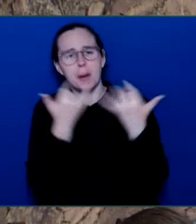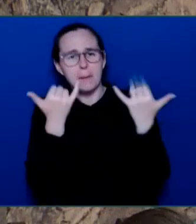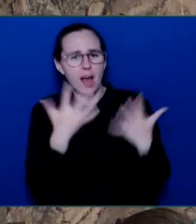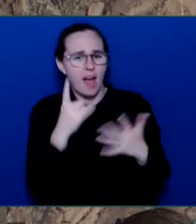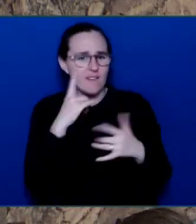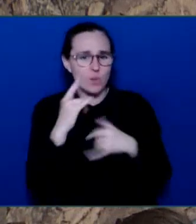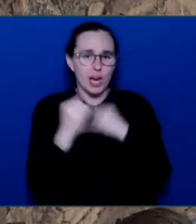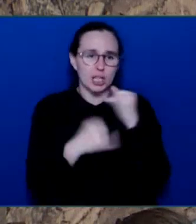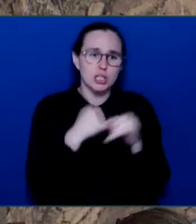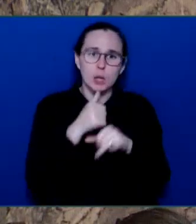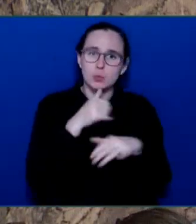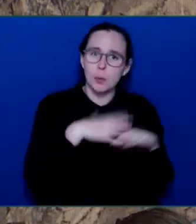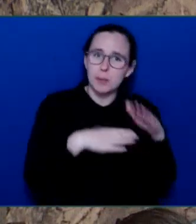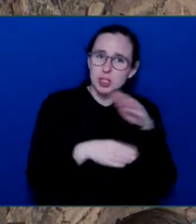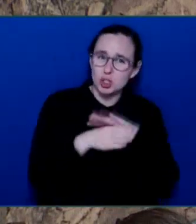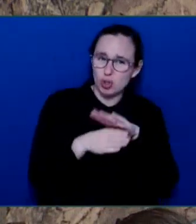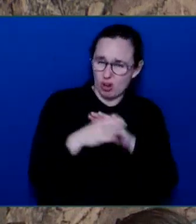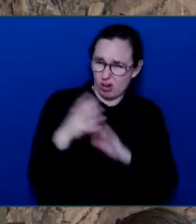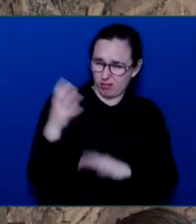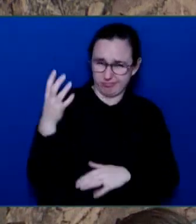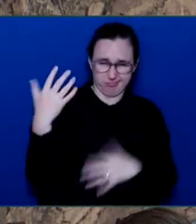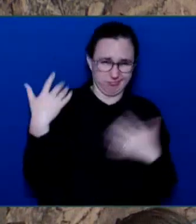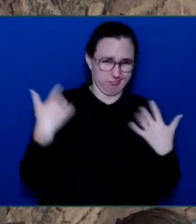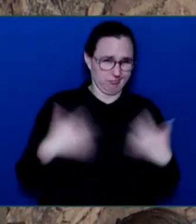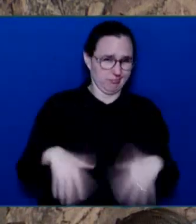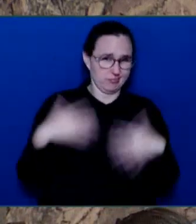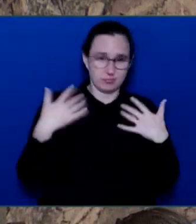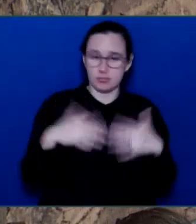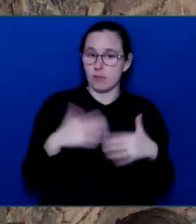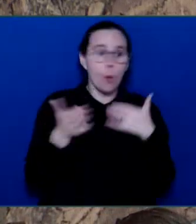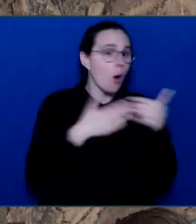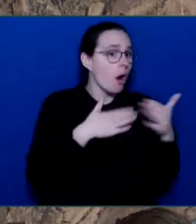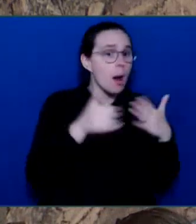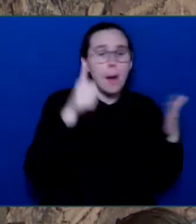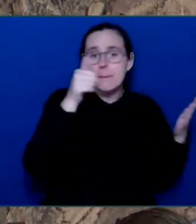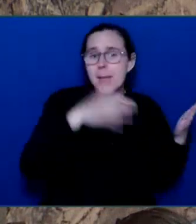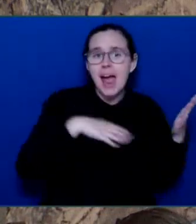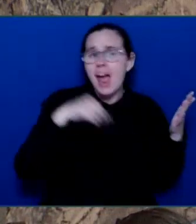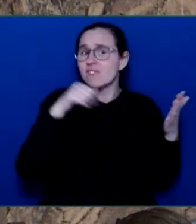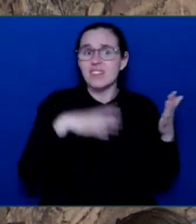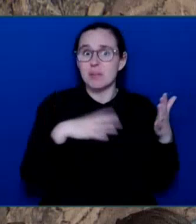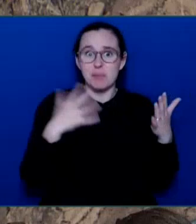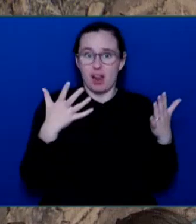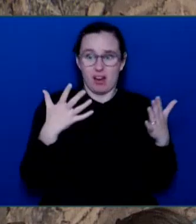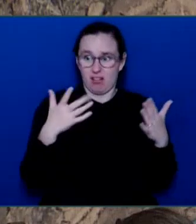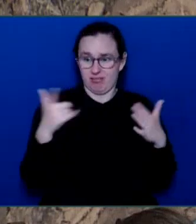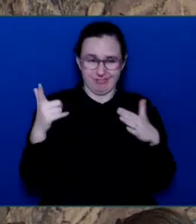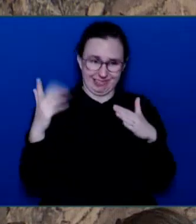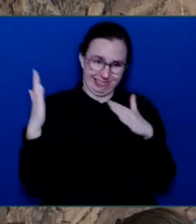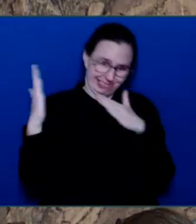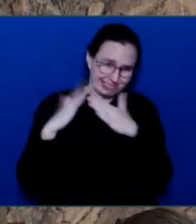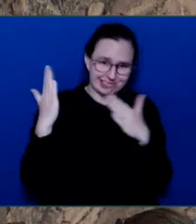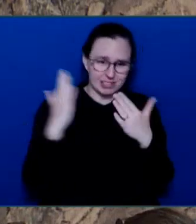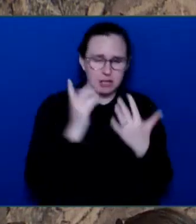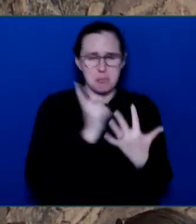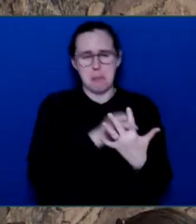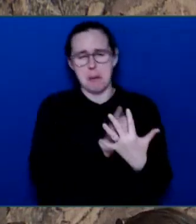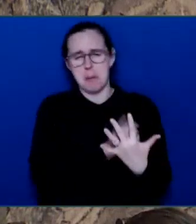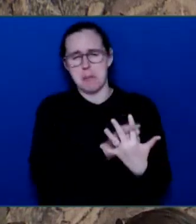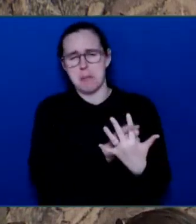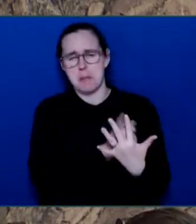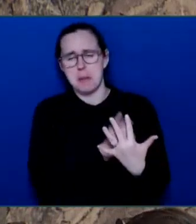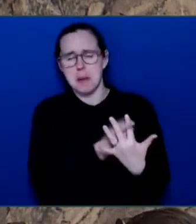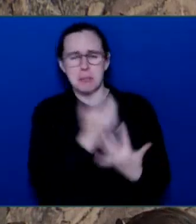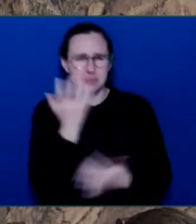nothing short of extraordinary. Her dedication, skill, and leadership have not only propelled her to the greatness, but have elevated the status